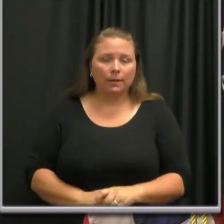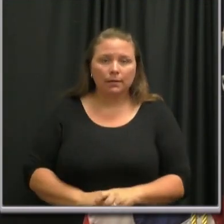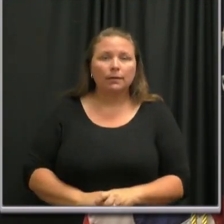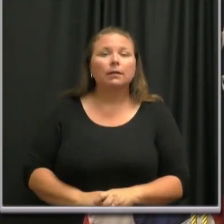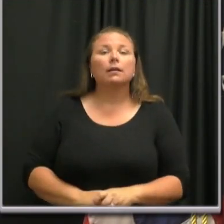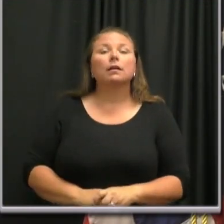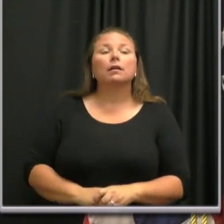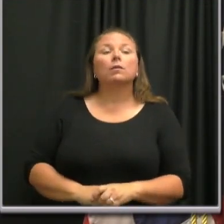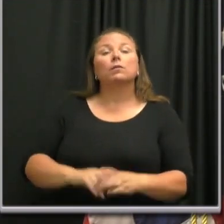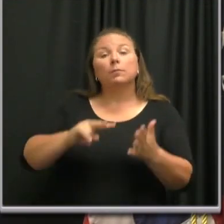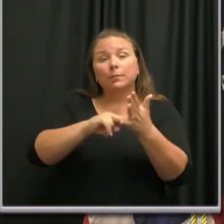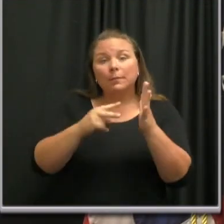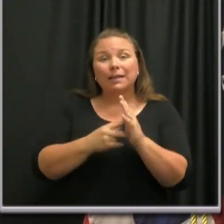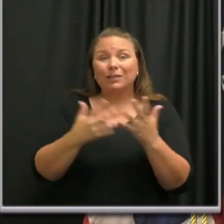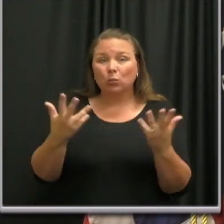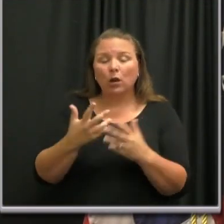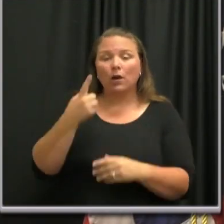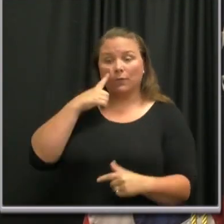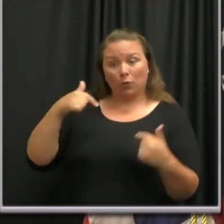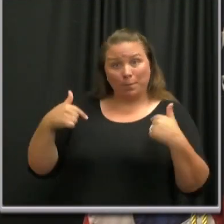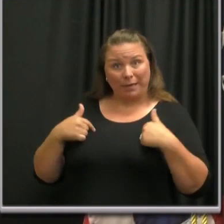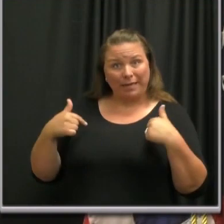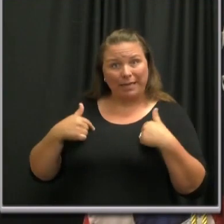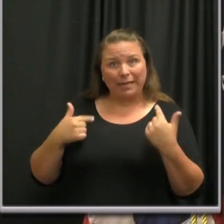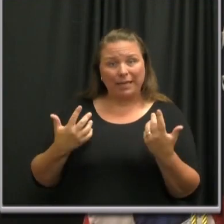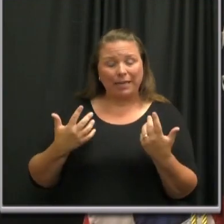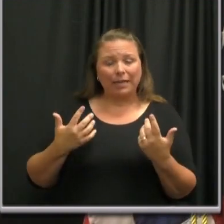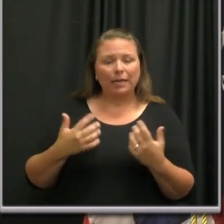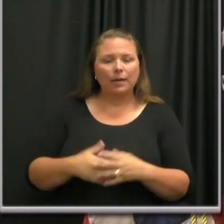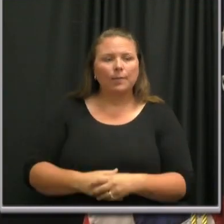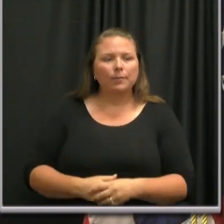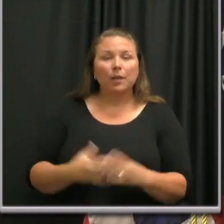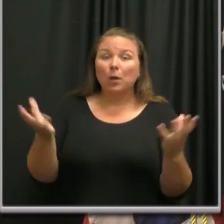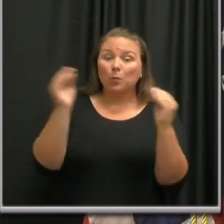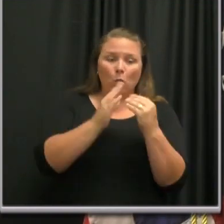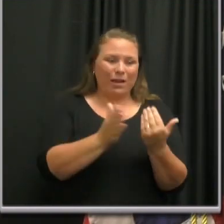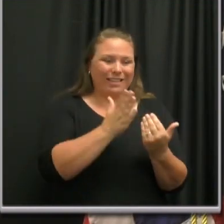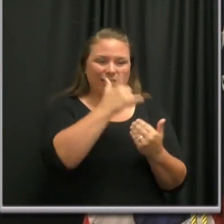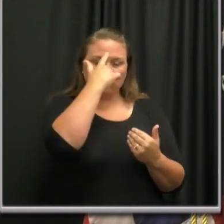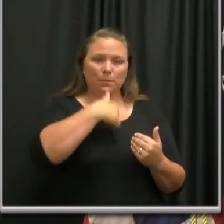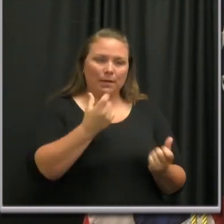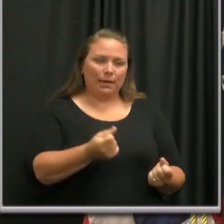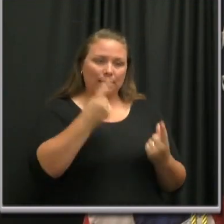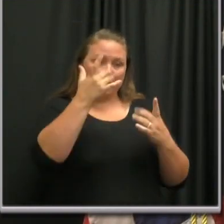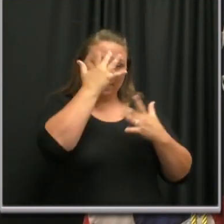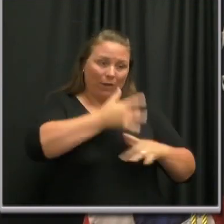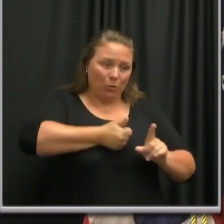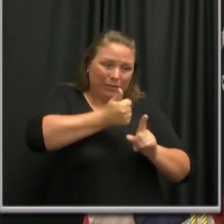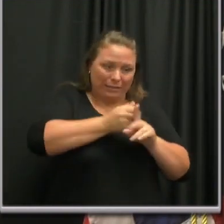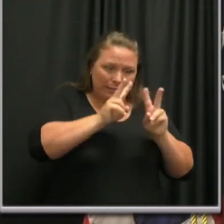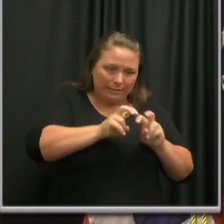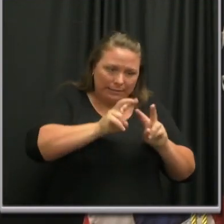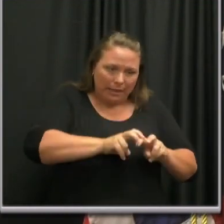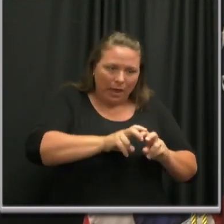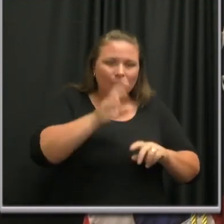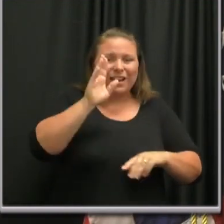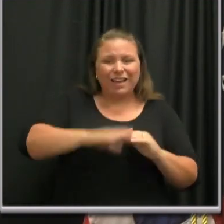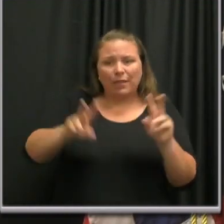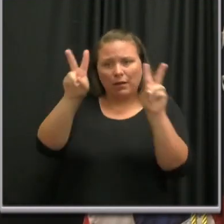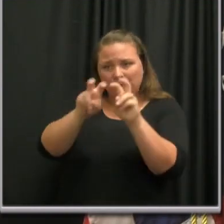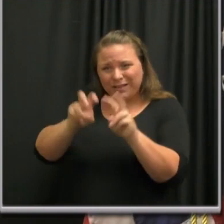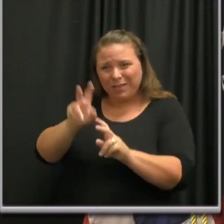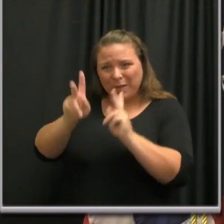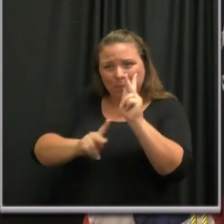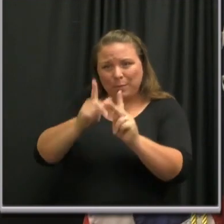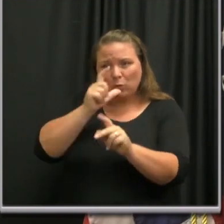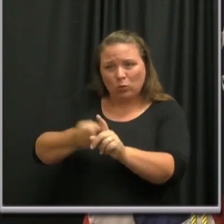So for me, it's easier to understand the virus in some ways than it is to understand the people that the